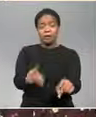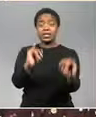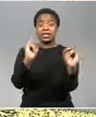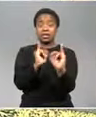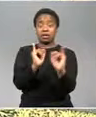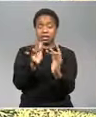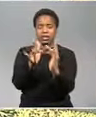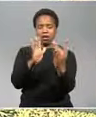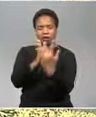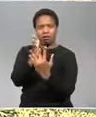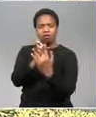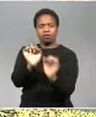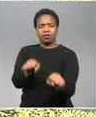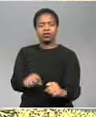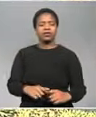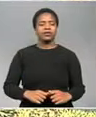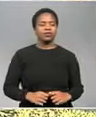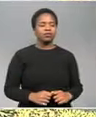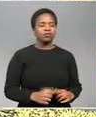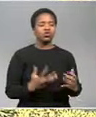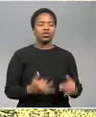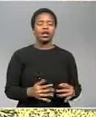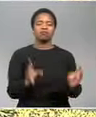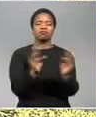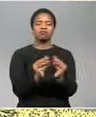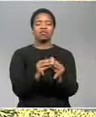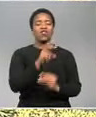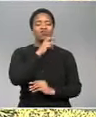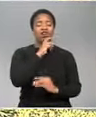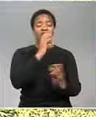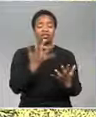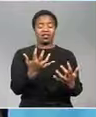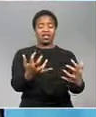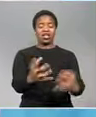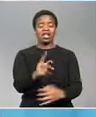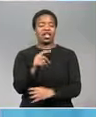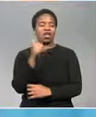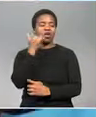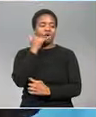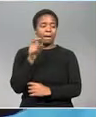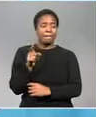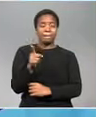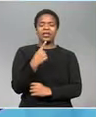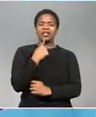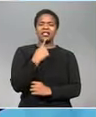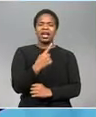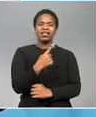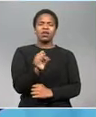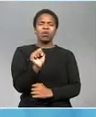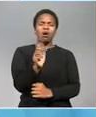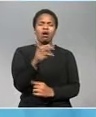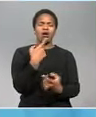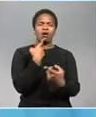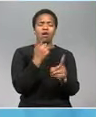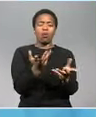about this addressing pupils during assembly on Friday telecom CEO C Puma Sego said fiber would also be